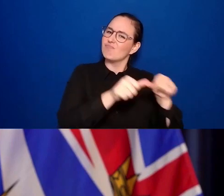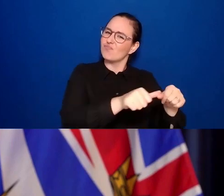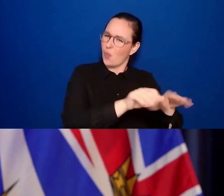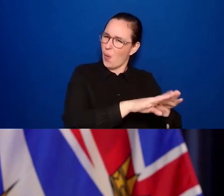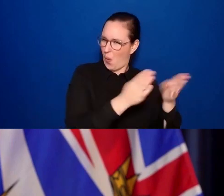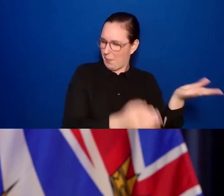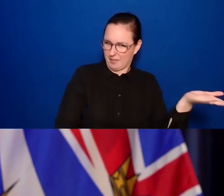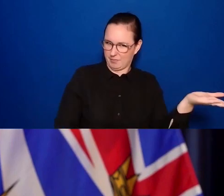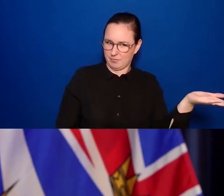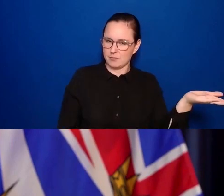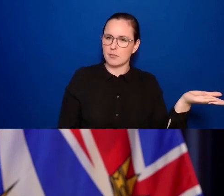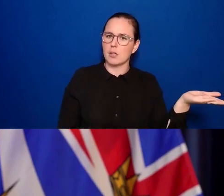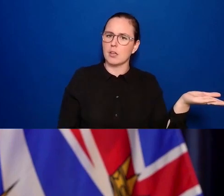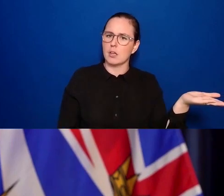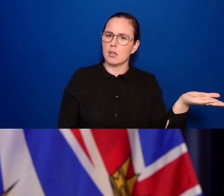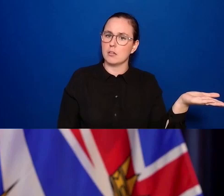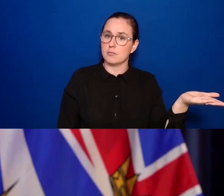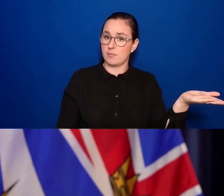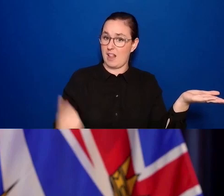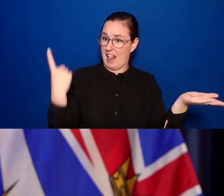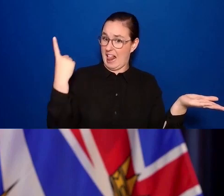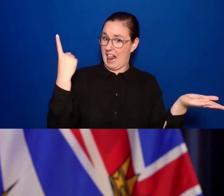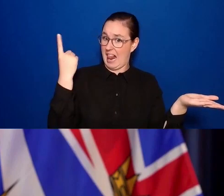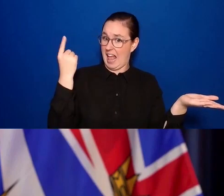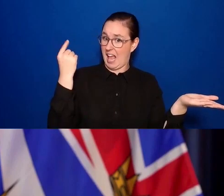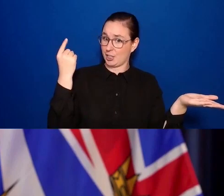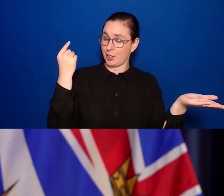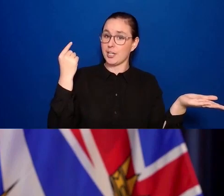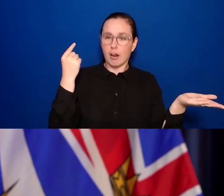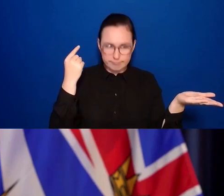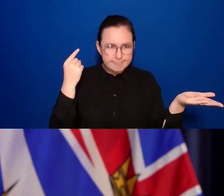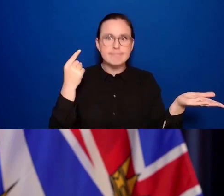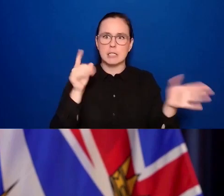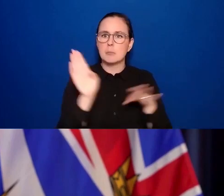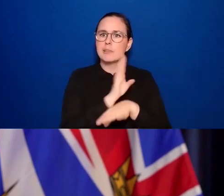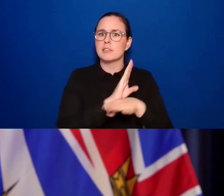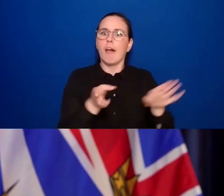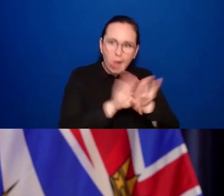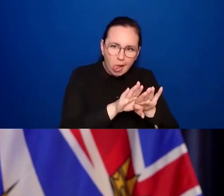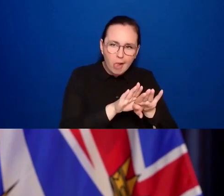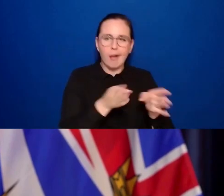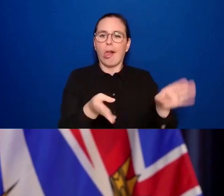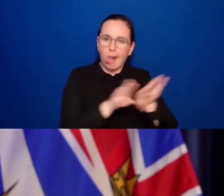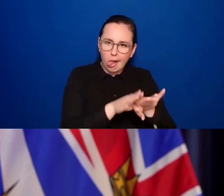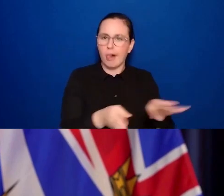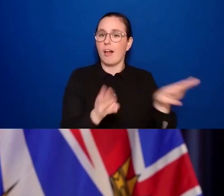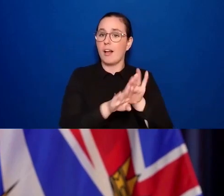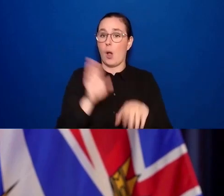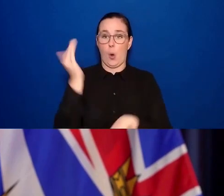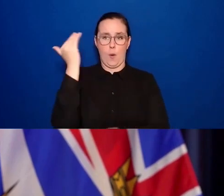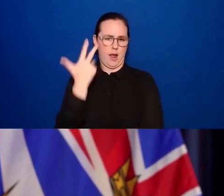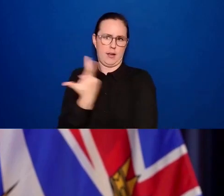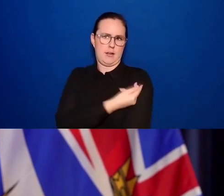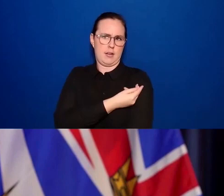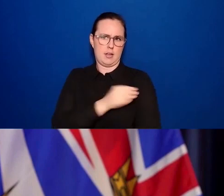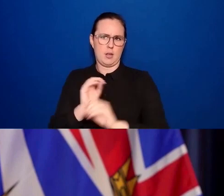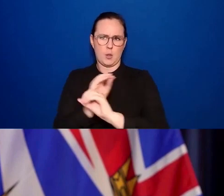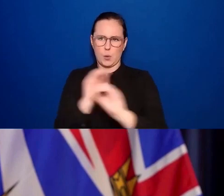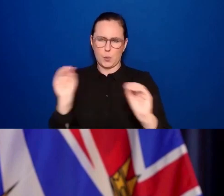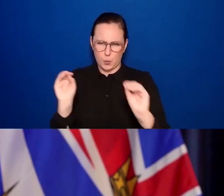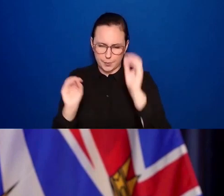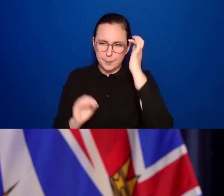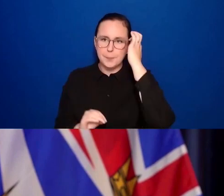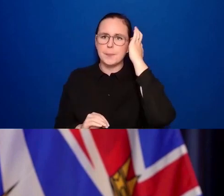closures or restrictions, there really weren't vaccines. Now we are seeing rising case numbers and hospitals are busier.